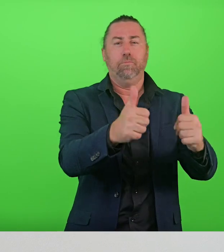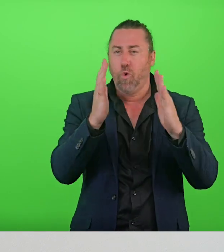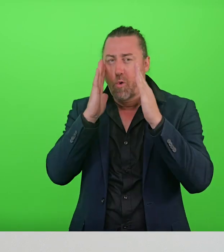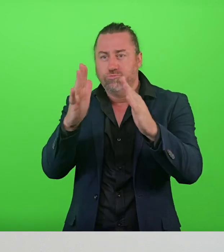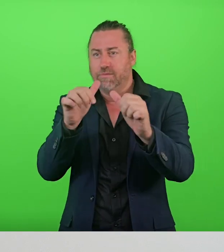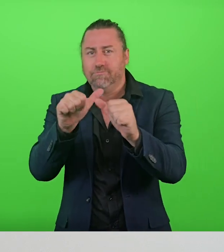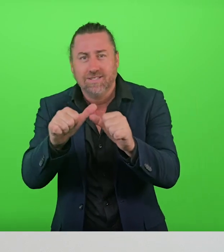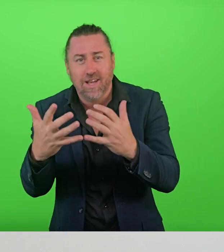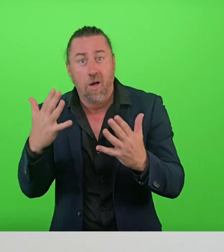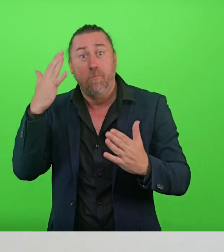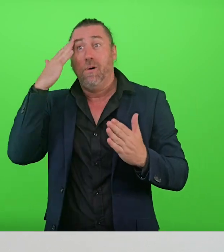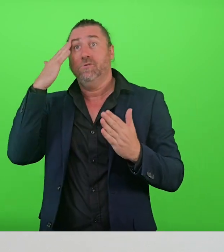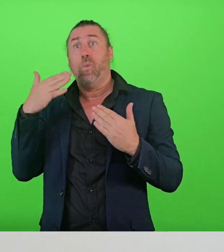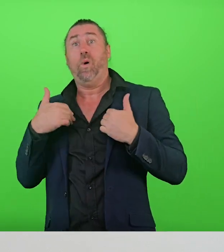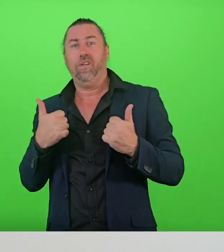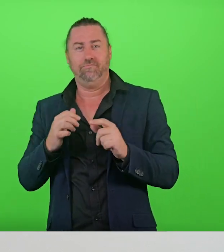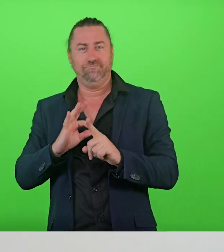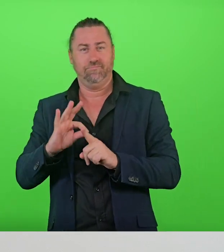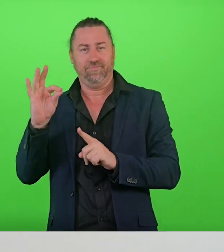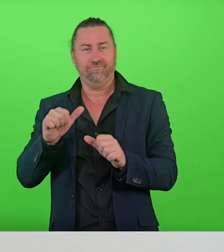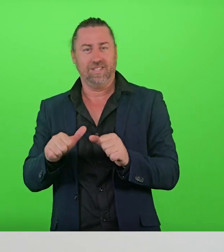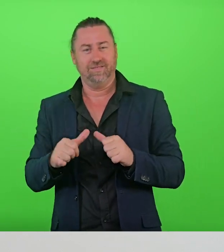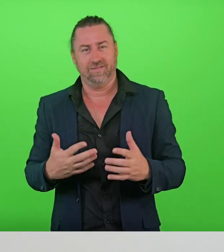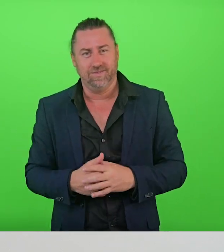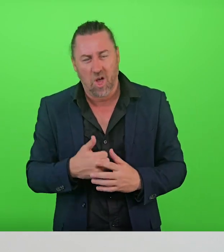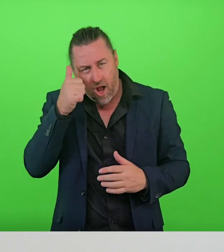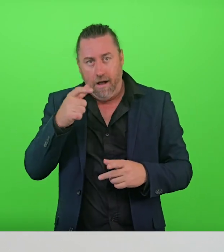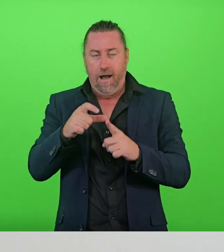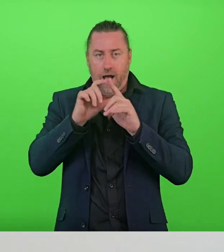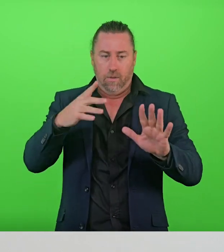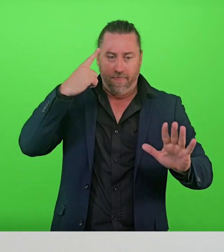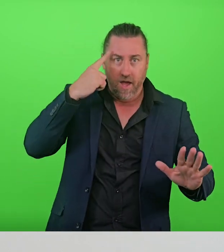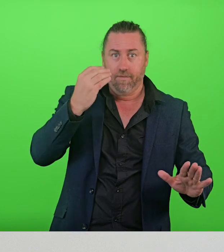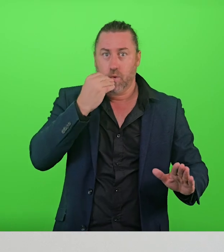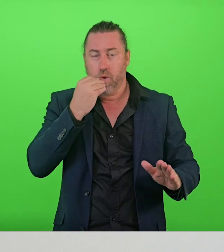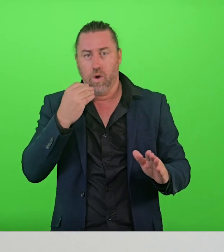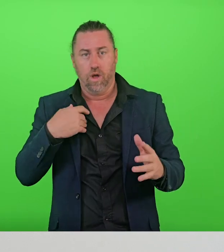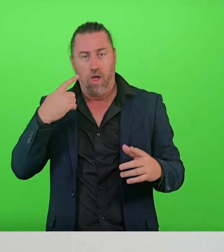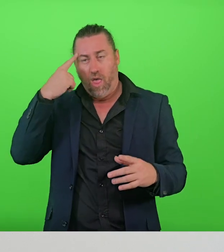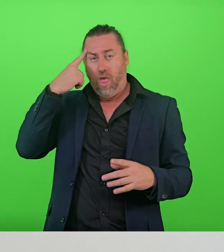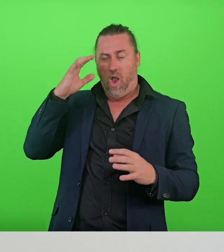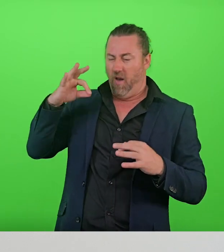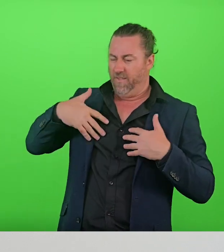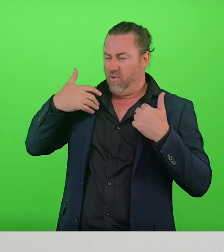improved mental health. I know it can be hard to think about our diet when we're struggling with our mental health. But we're seeing